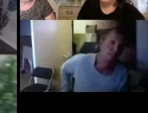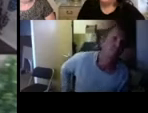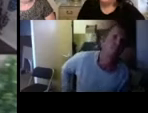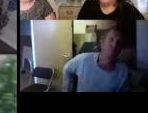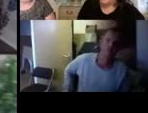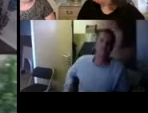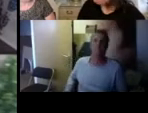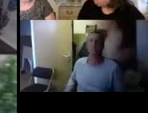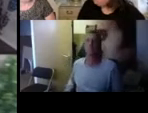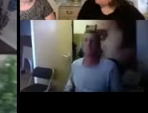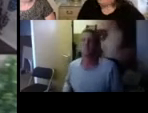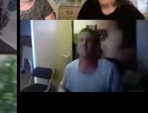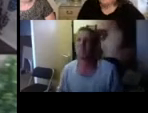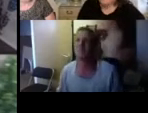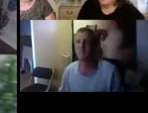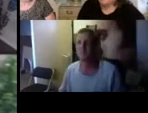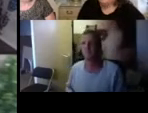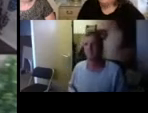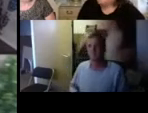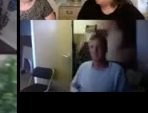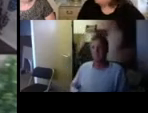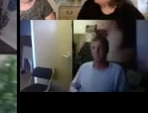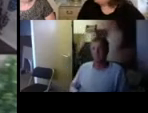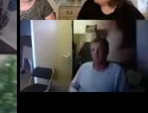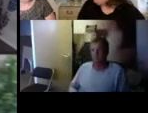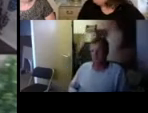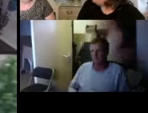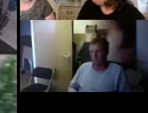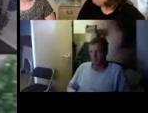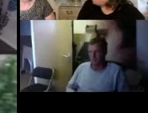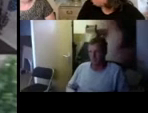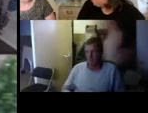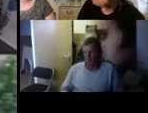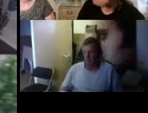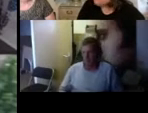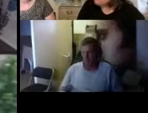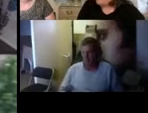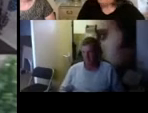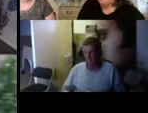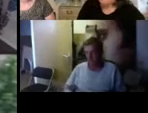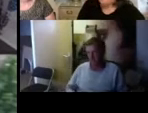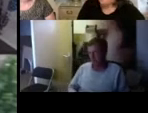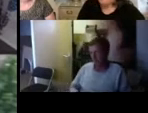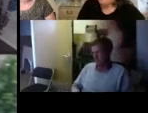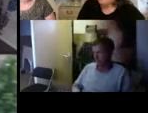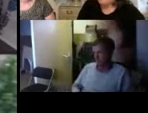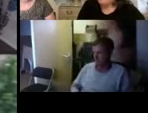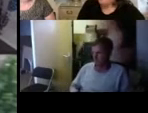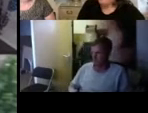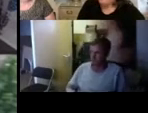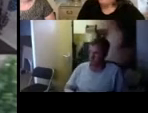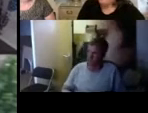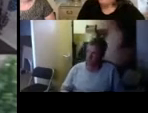support working um placements um workshops a really great organization